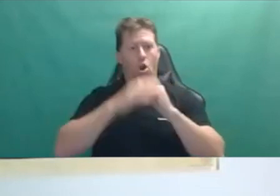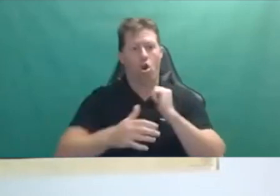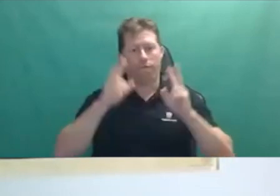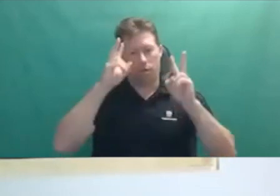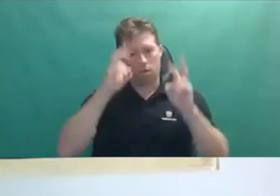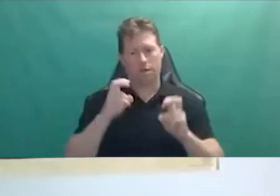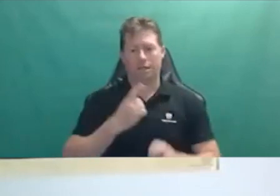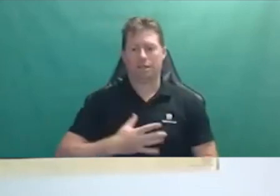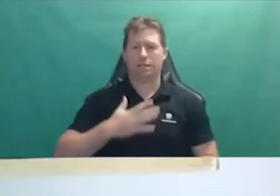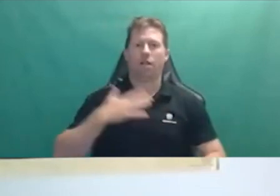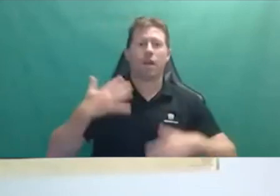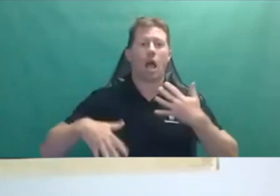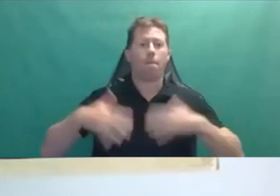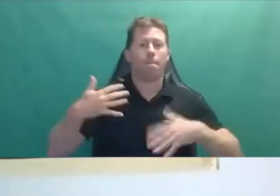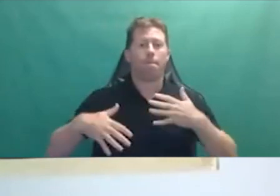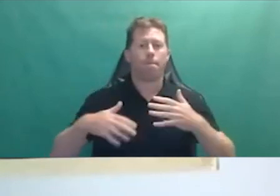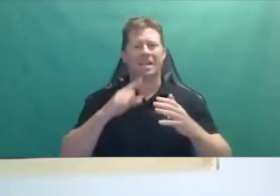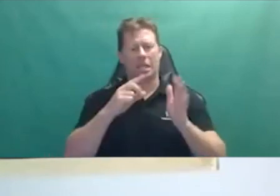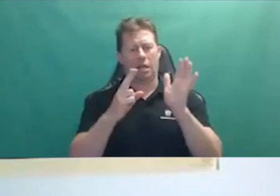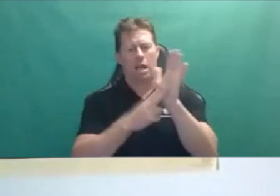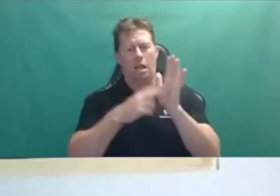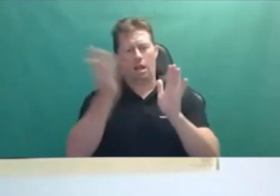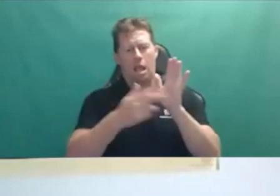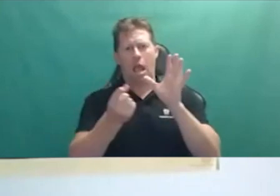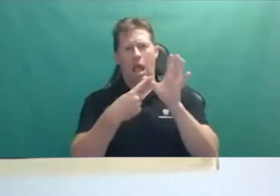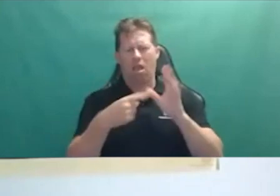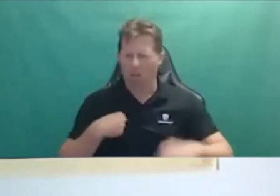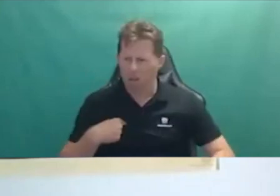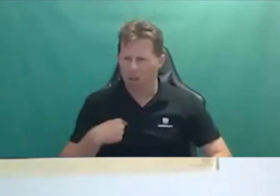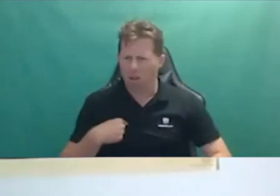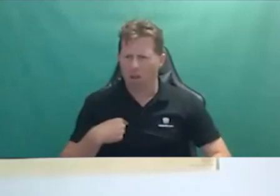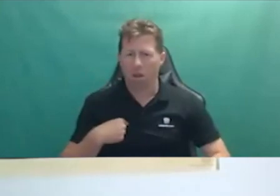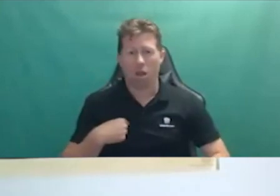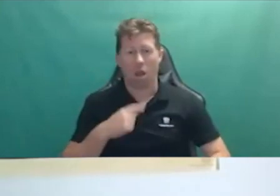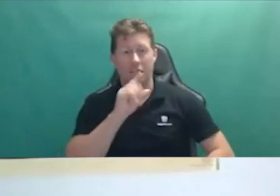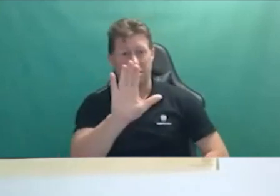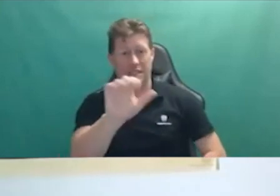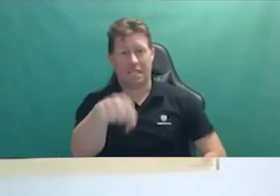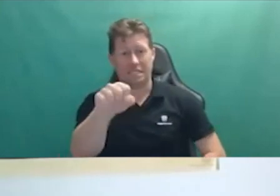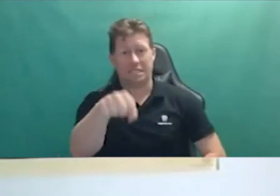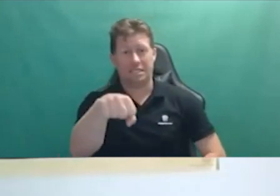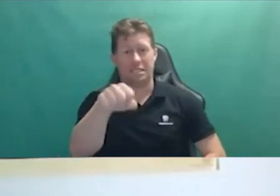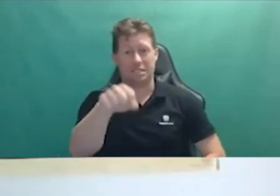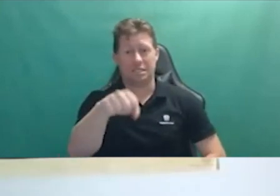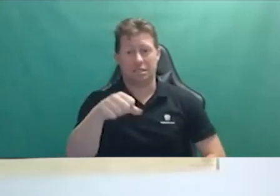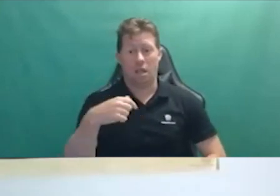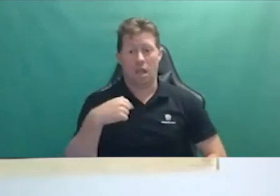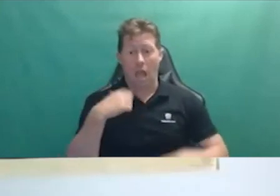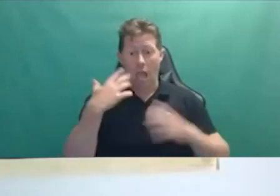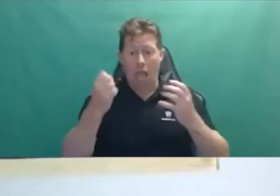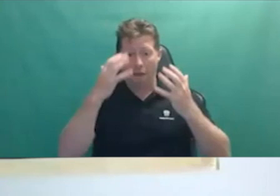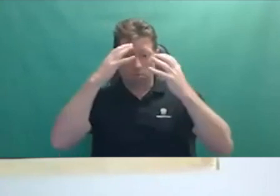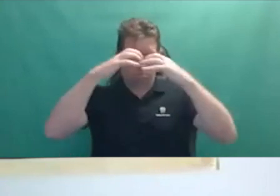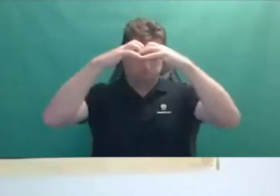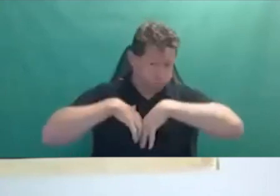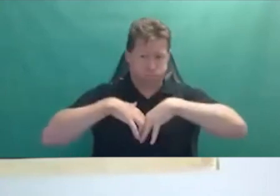It was listed as not applicable. And now I can tell you it is applicable. When I have a meltdown and I'm not coping,